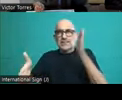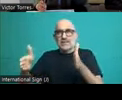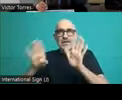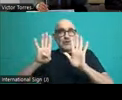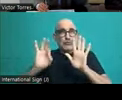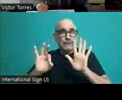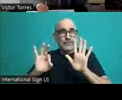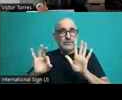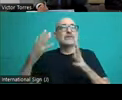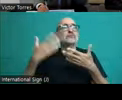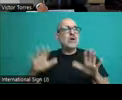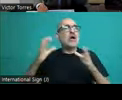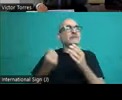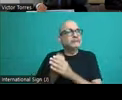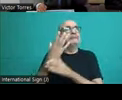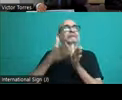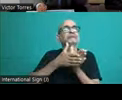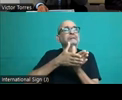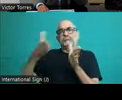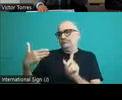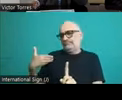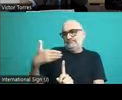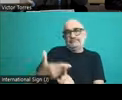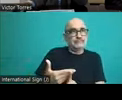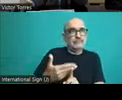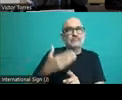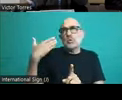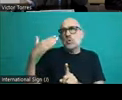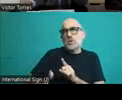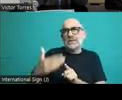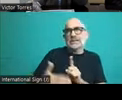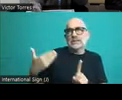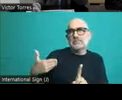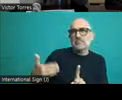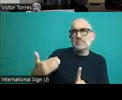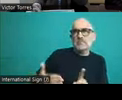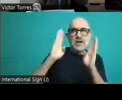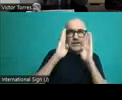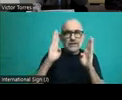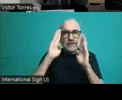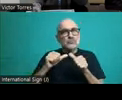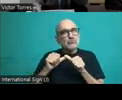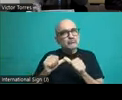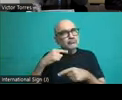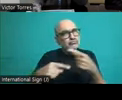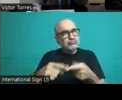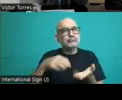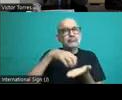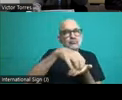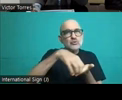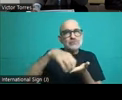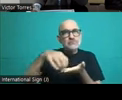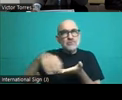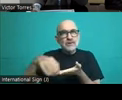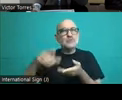that handed over the administration of health services to